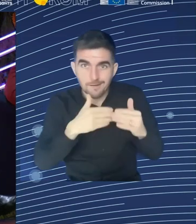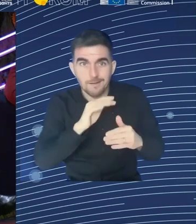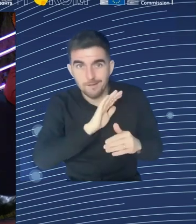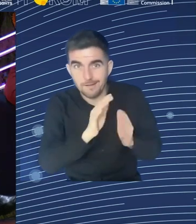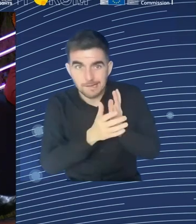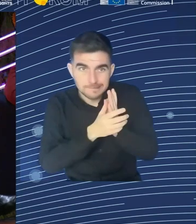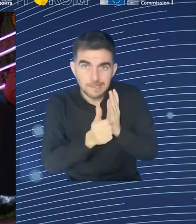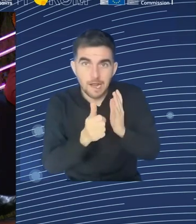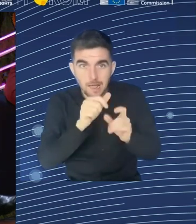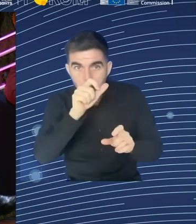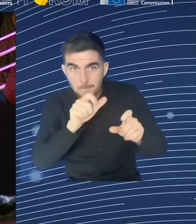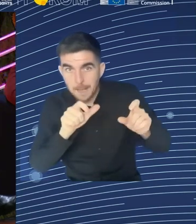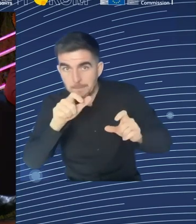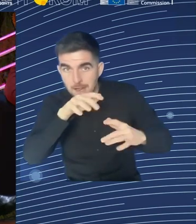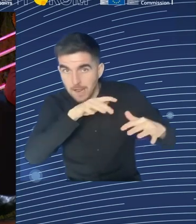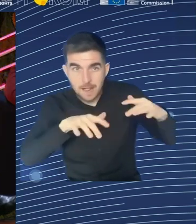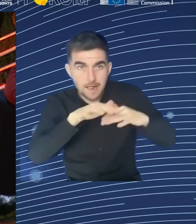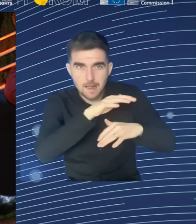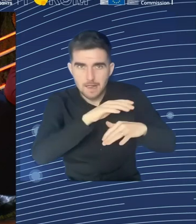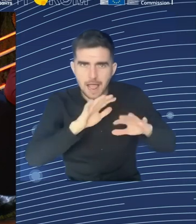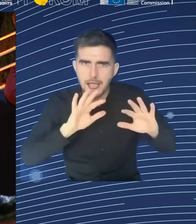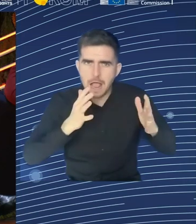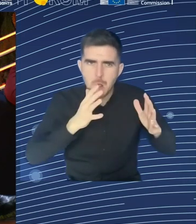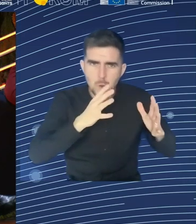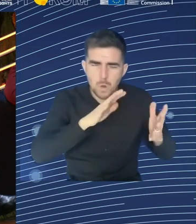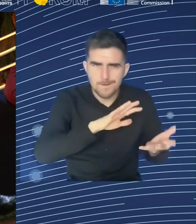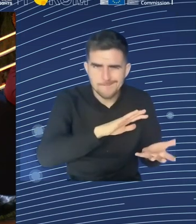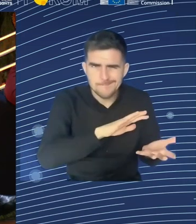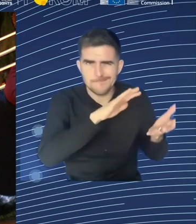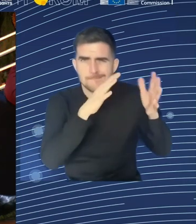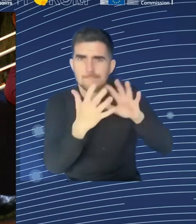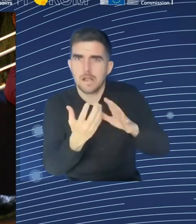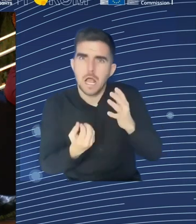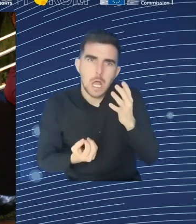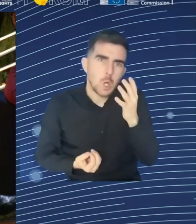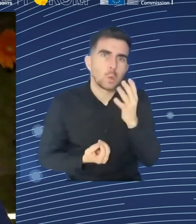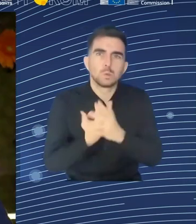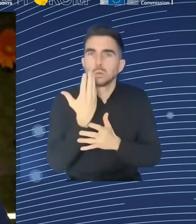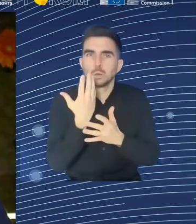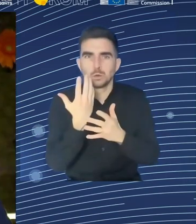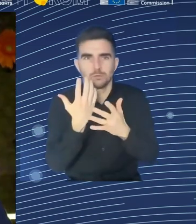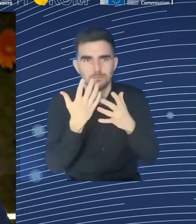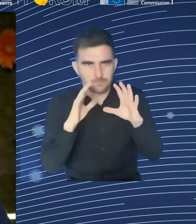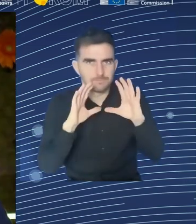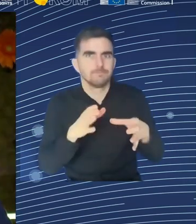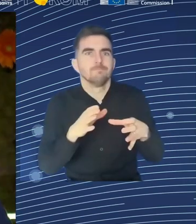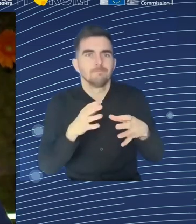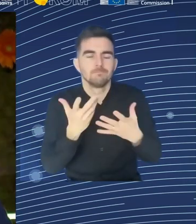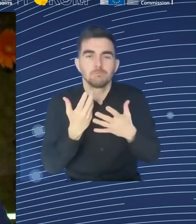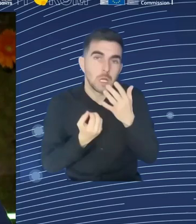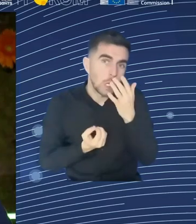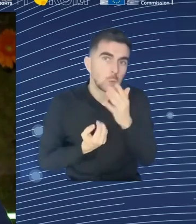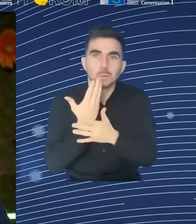have had the tendency to just, first I build, I buy the new capital. Okay. And then what do I do?